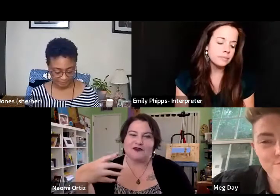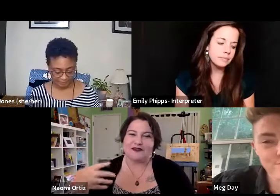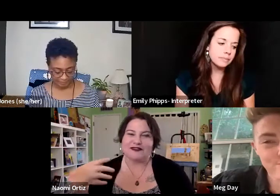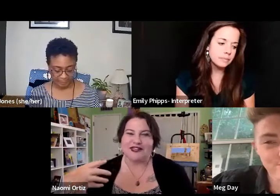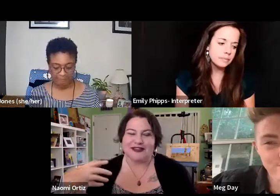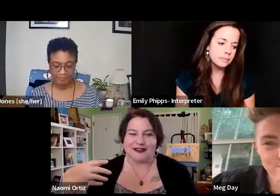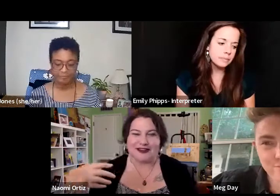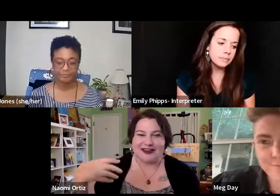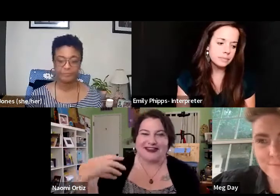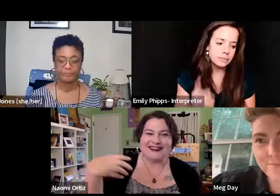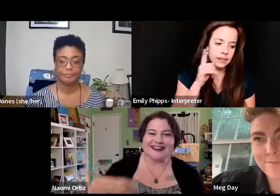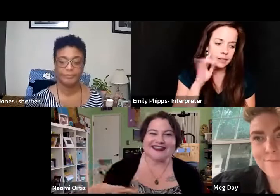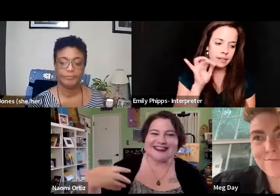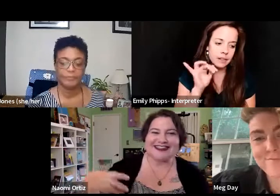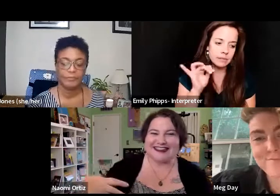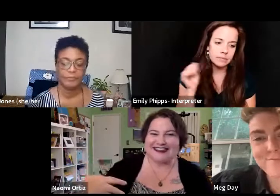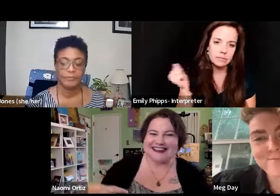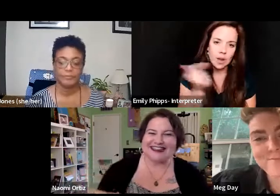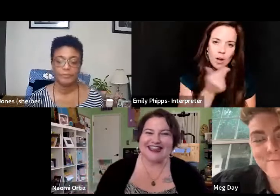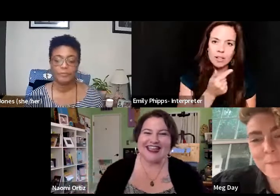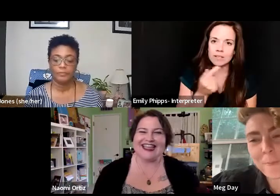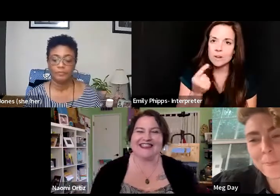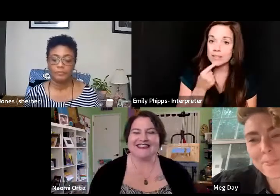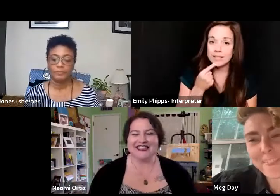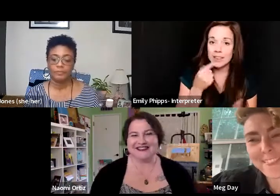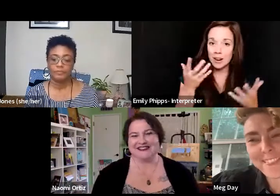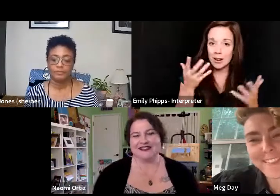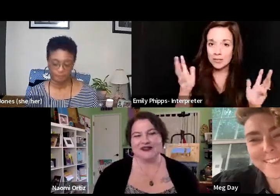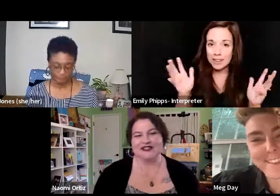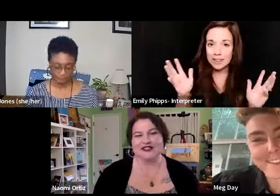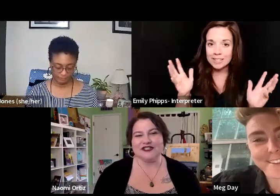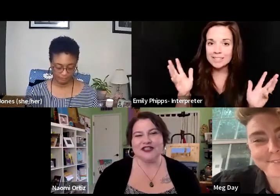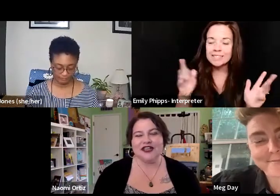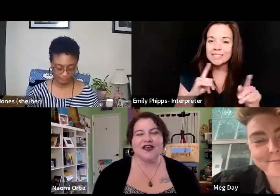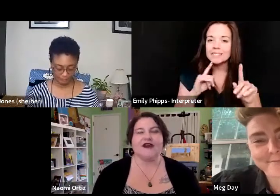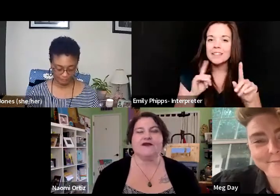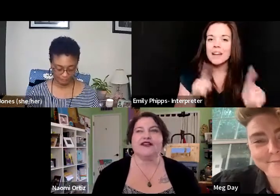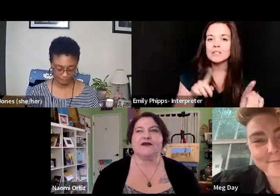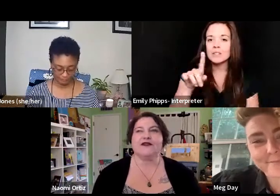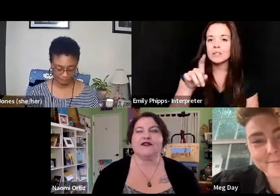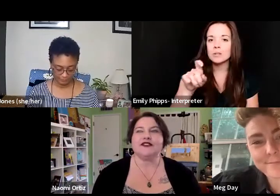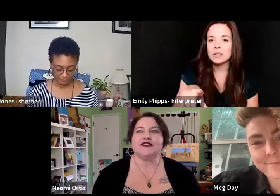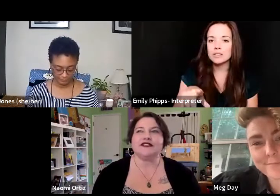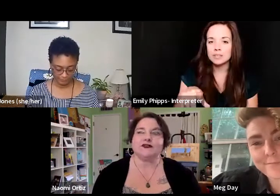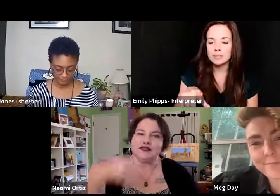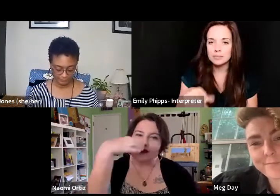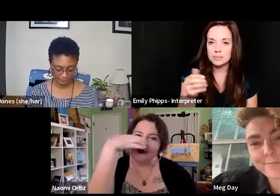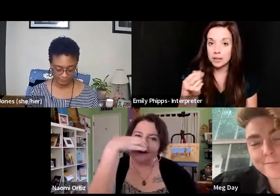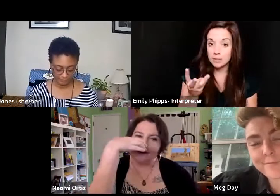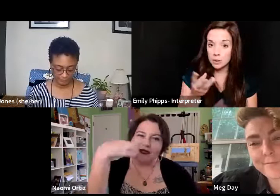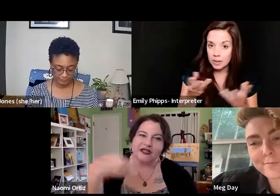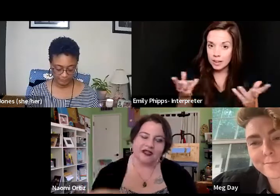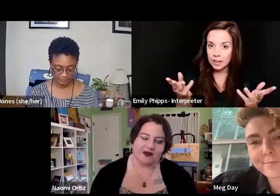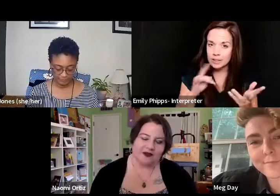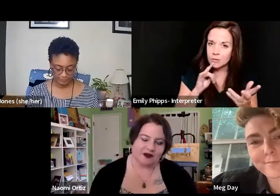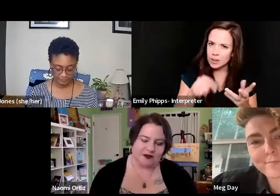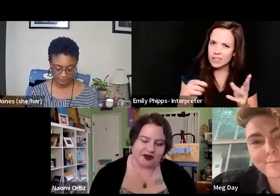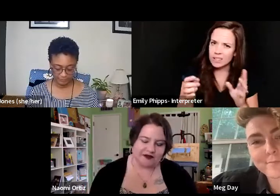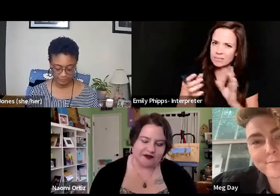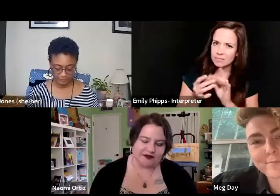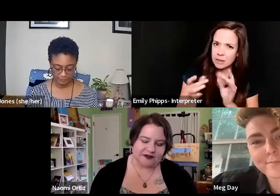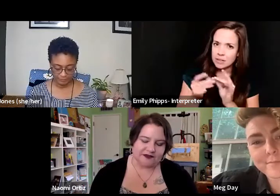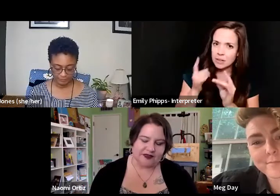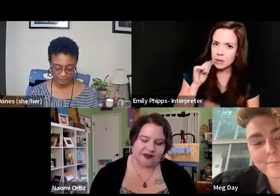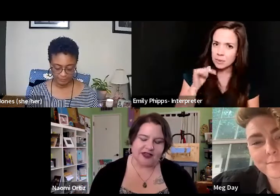bring in all of what we've said already to answer this question. But a couple of things that really come up for me are